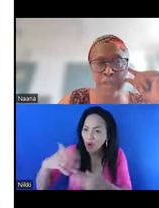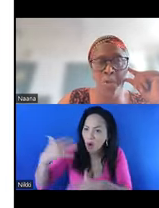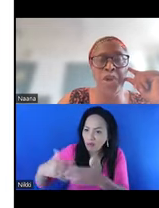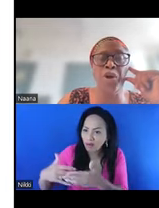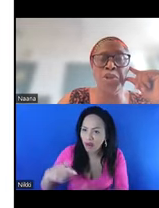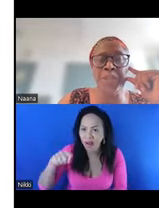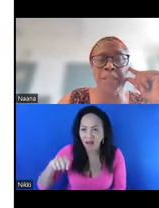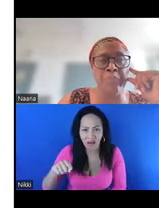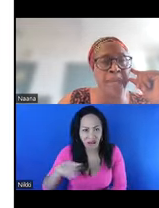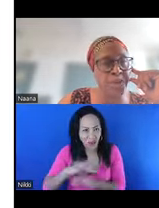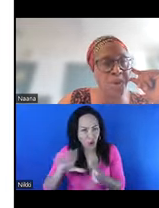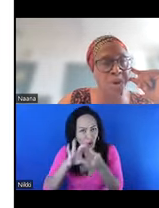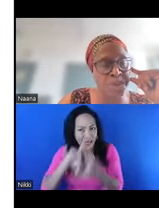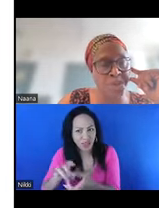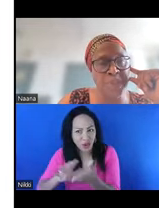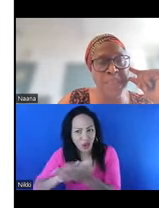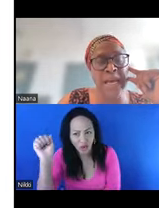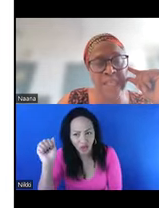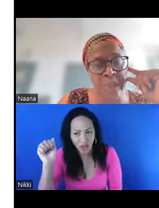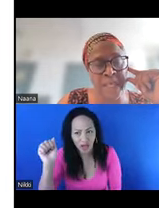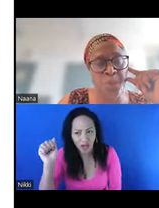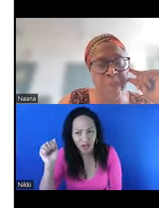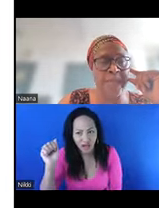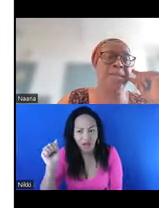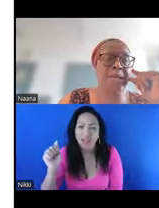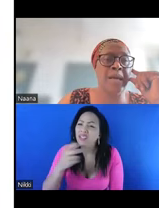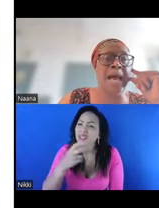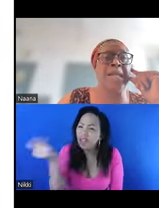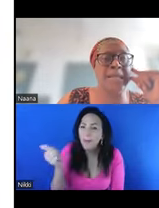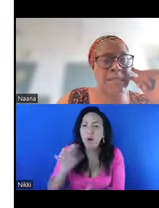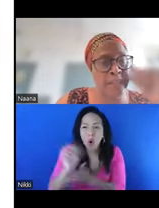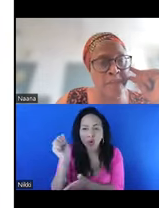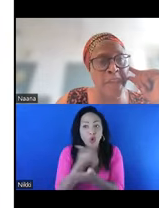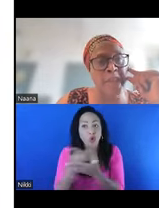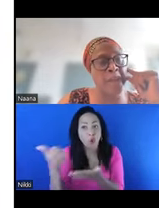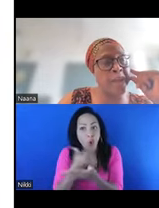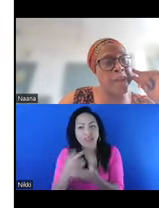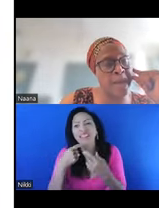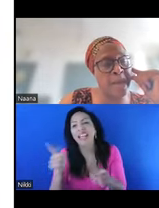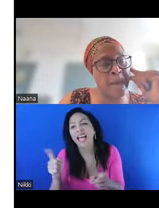culture. We all know that they are based on cultural norms that accept that women are less